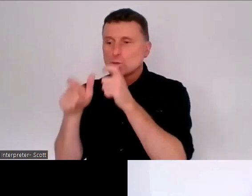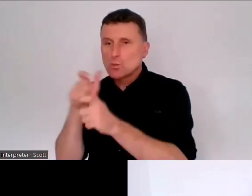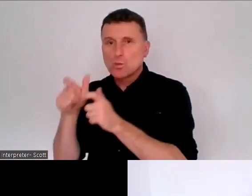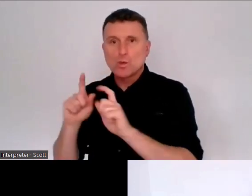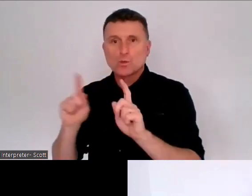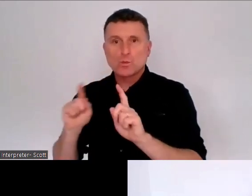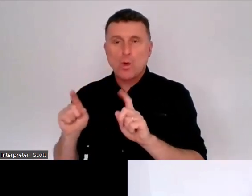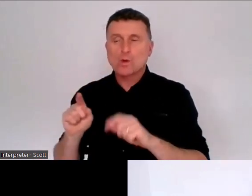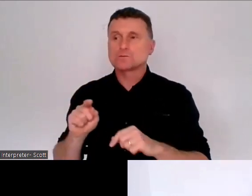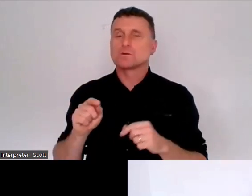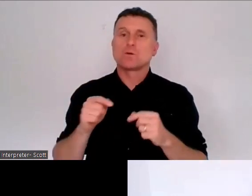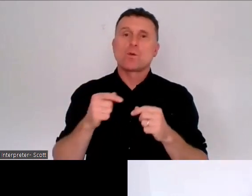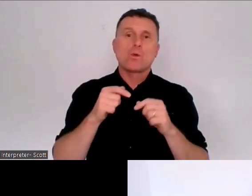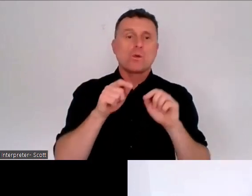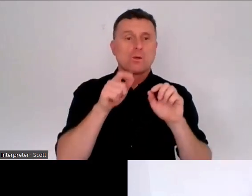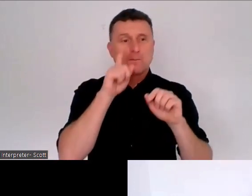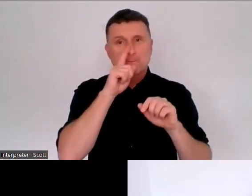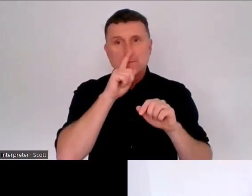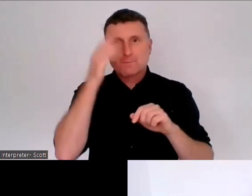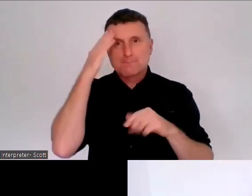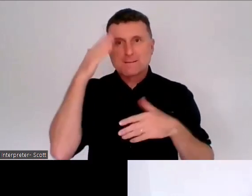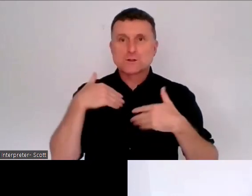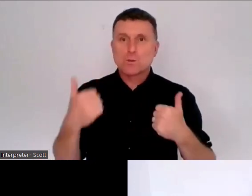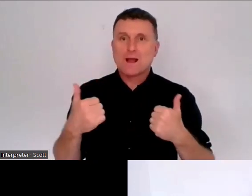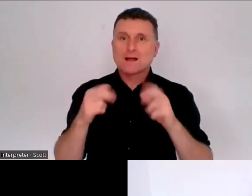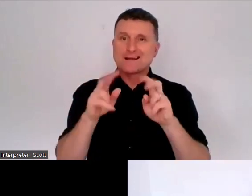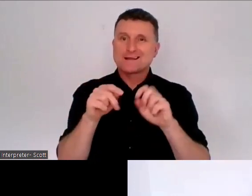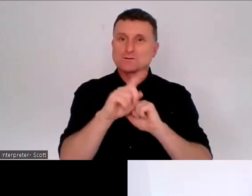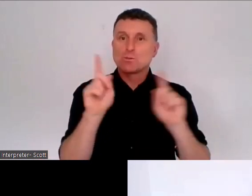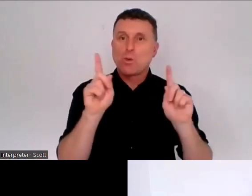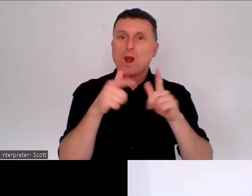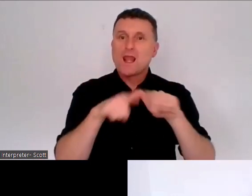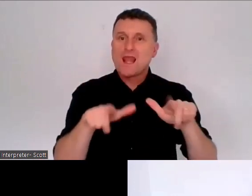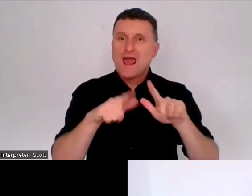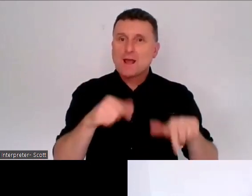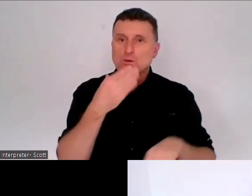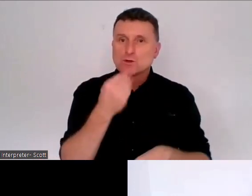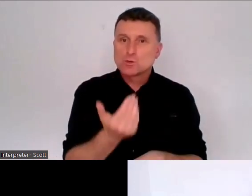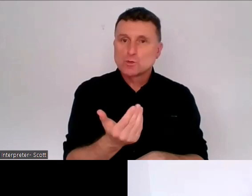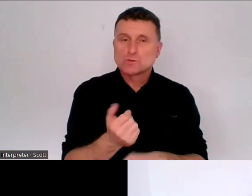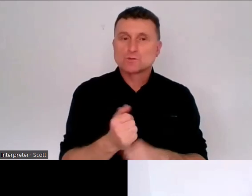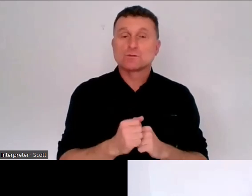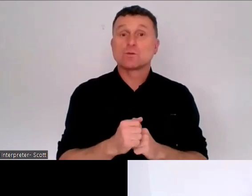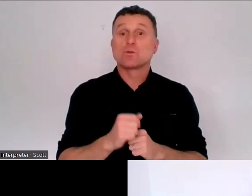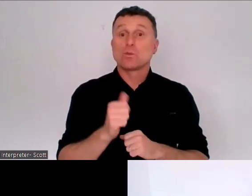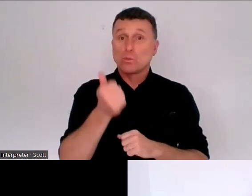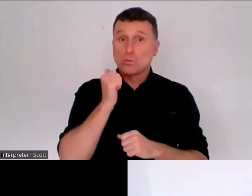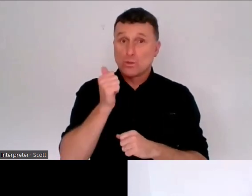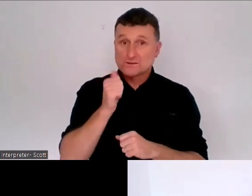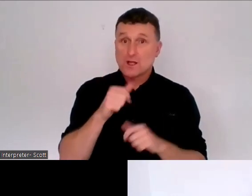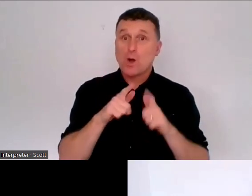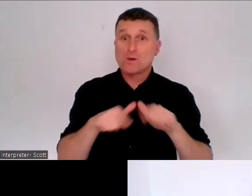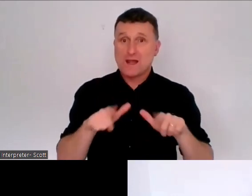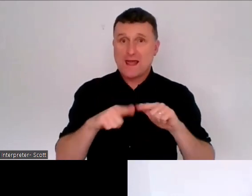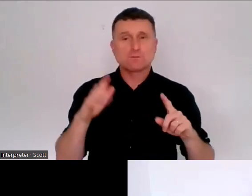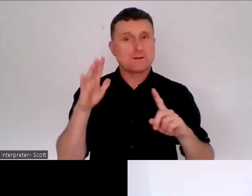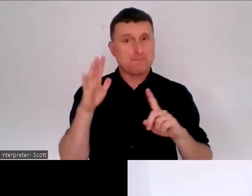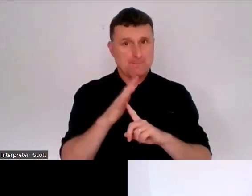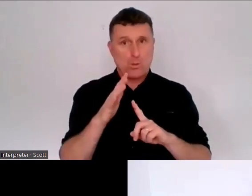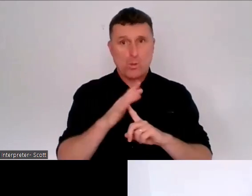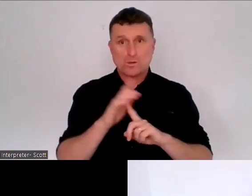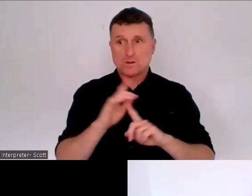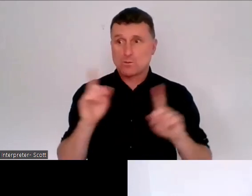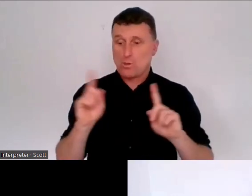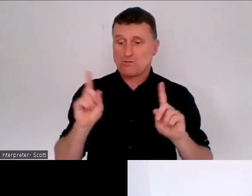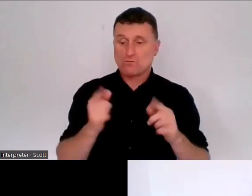mental distress and other groups. And we've put this first because we know that language is really important to people. And we